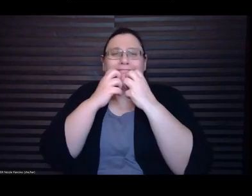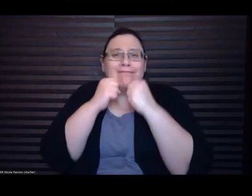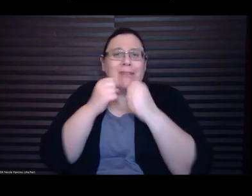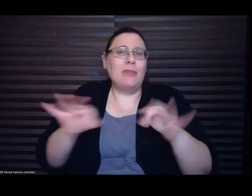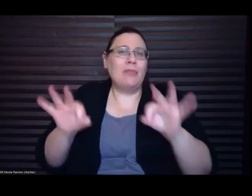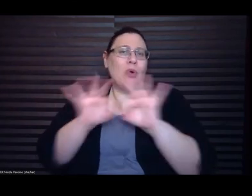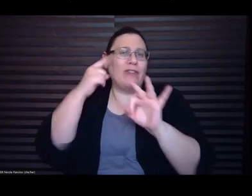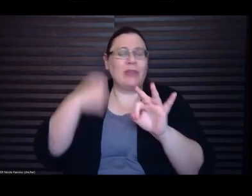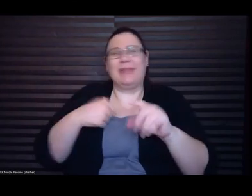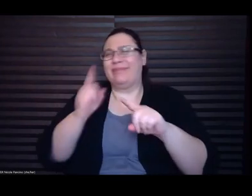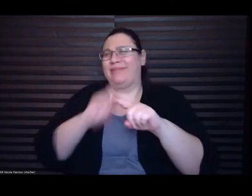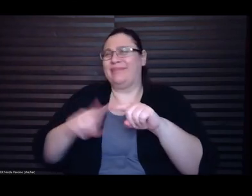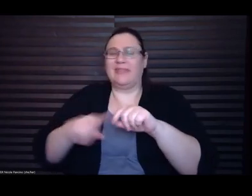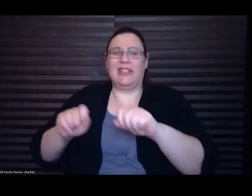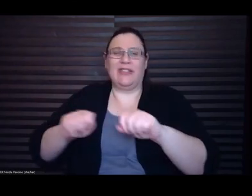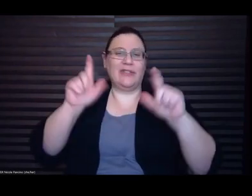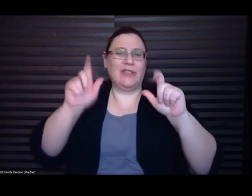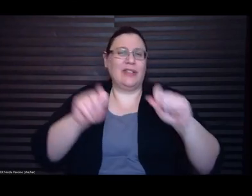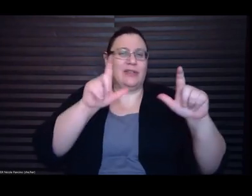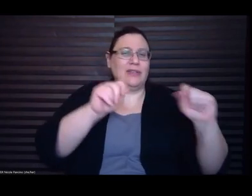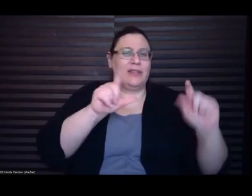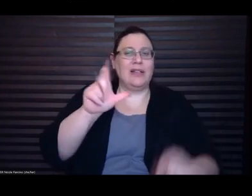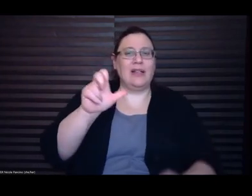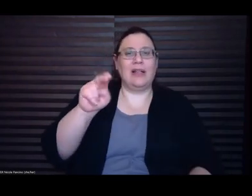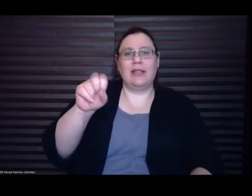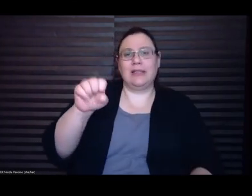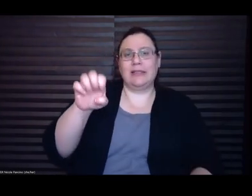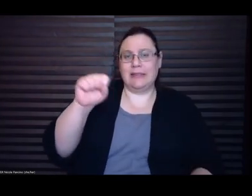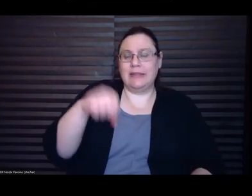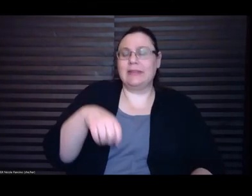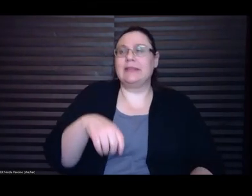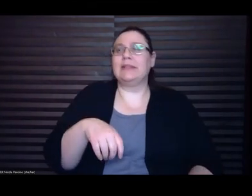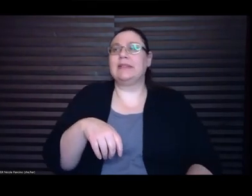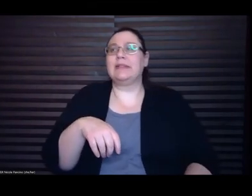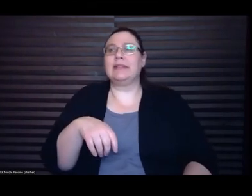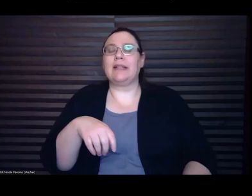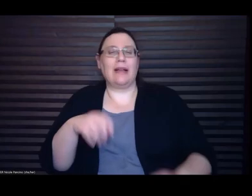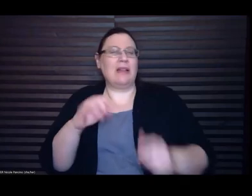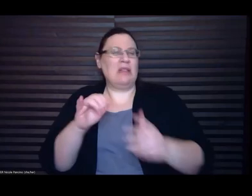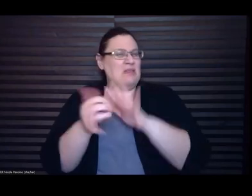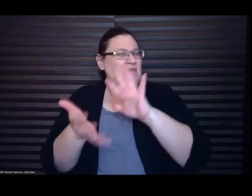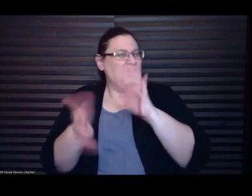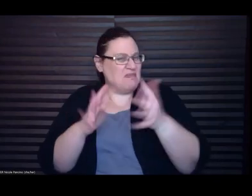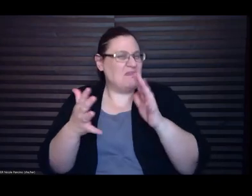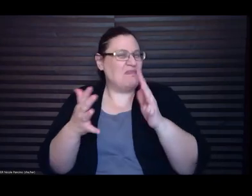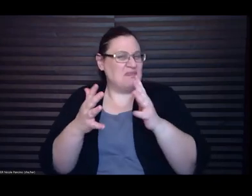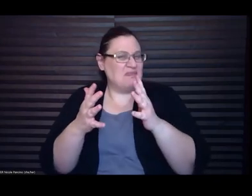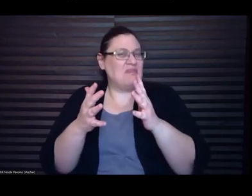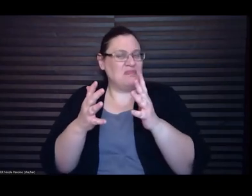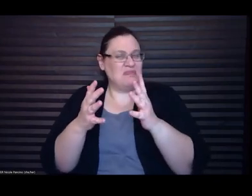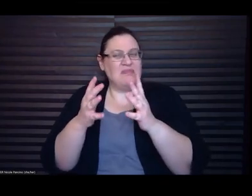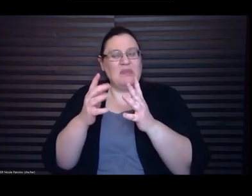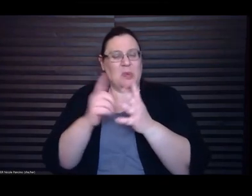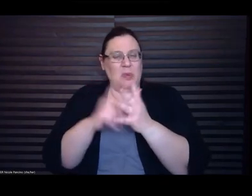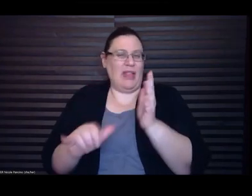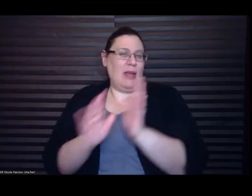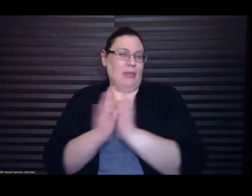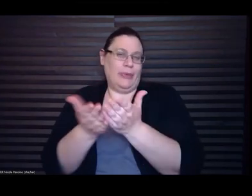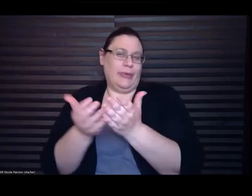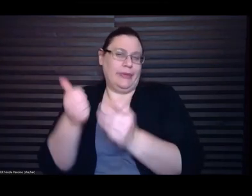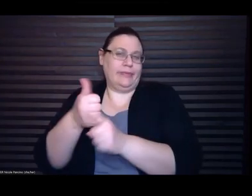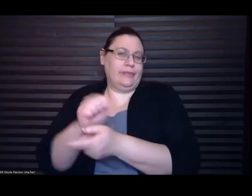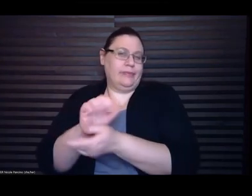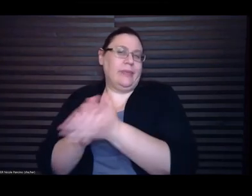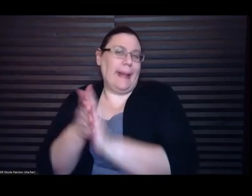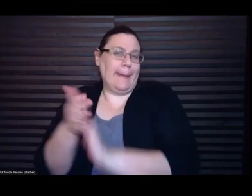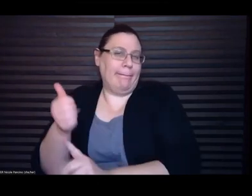And that's more or less what the book ended up being. Although, like Carmen, I also, I pulled